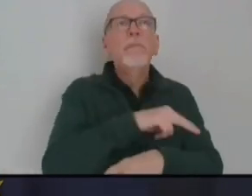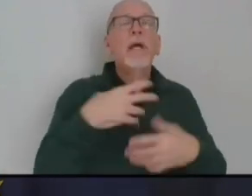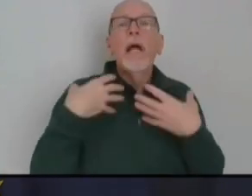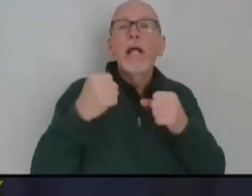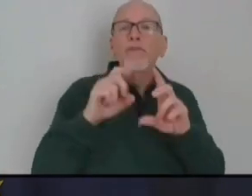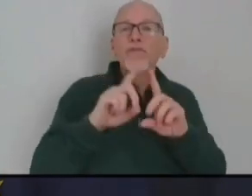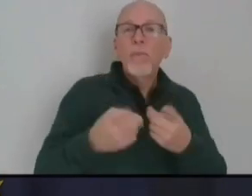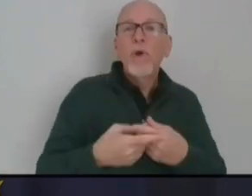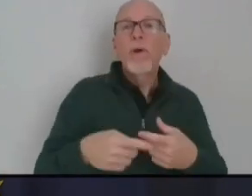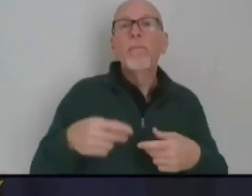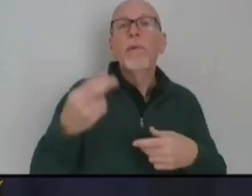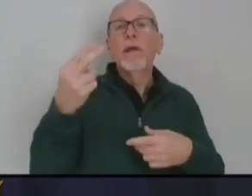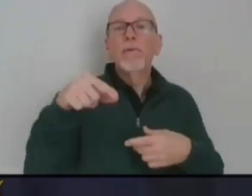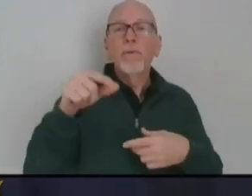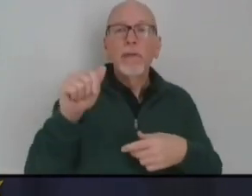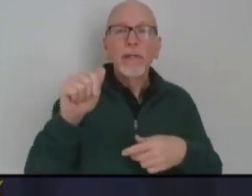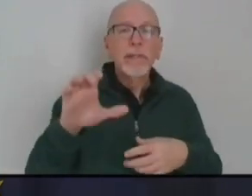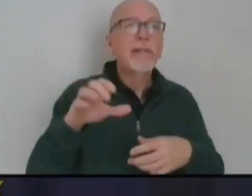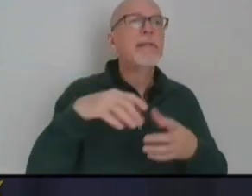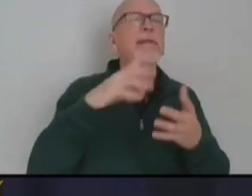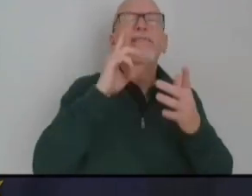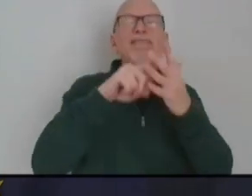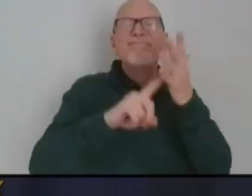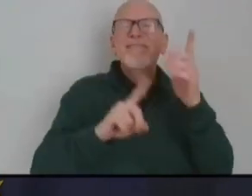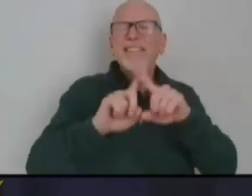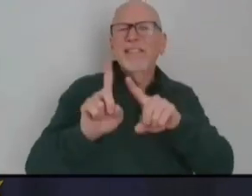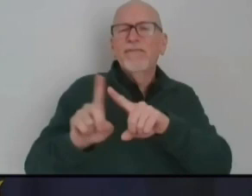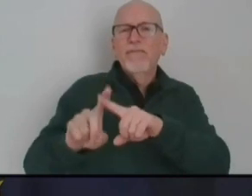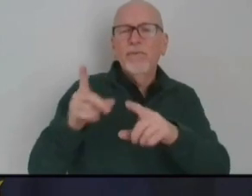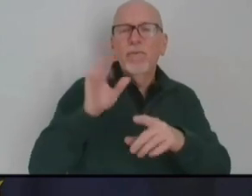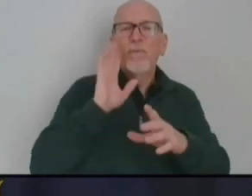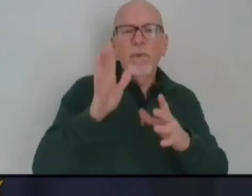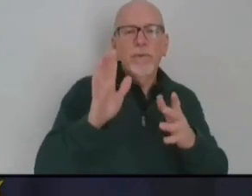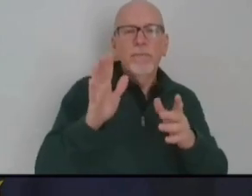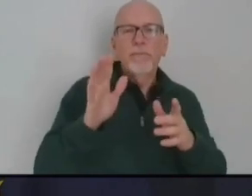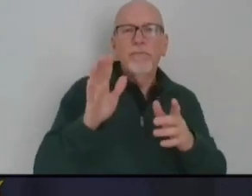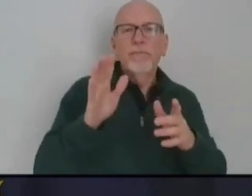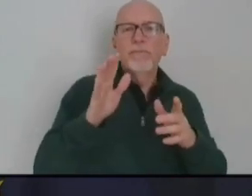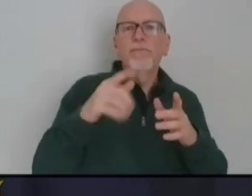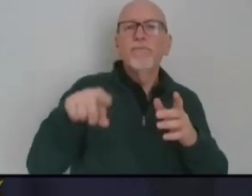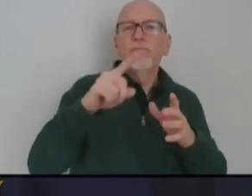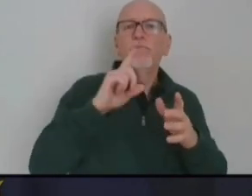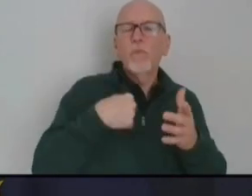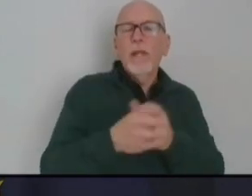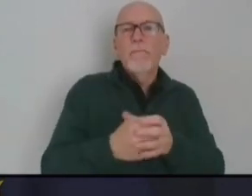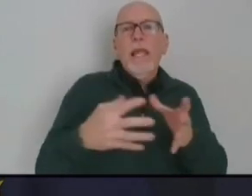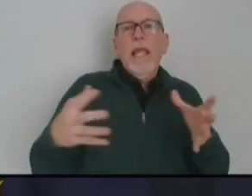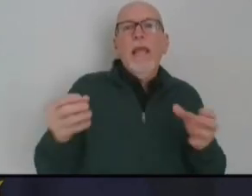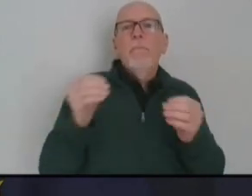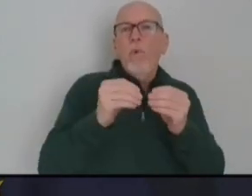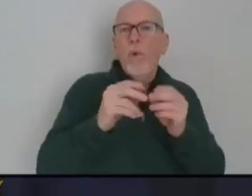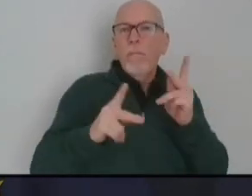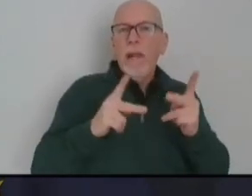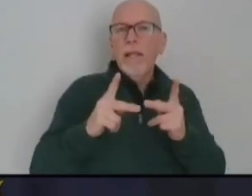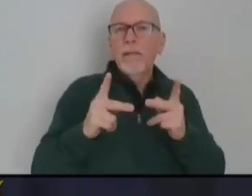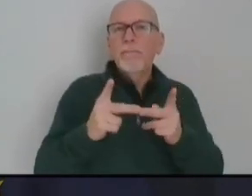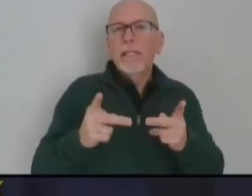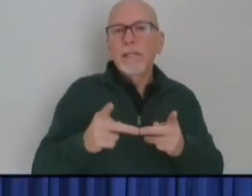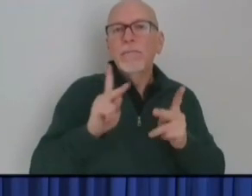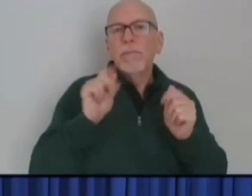FQHCs, community health centers, et cetera, so that we can very quickly expand the number of places people can go and get the vaccine.